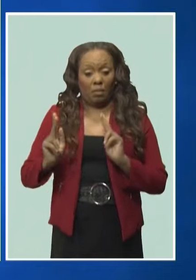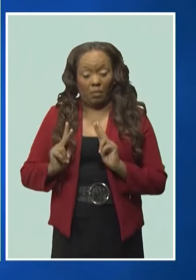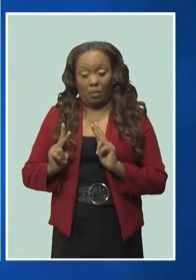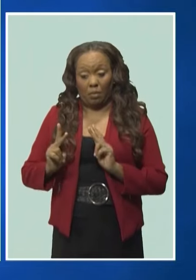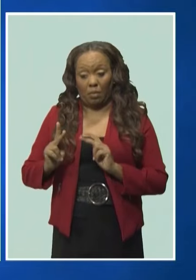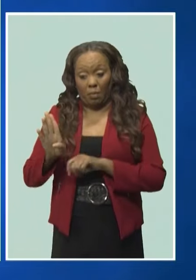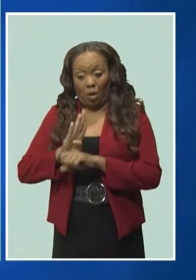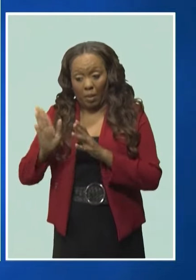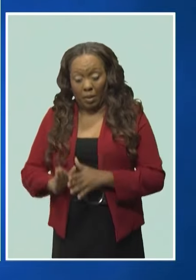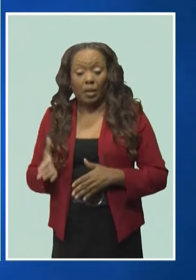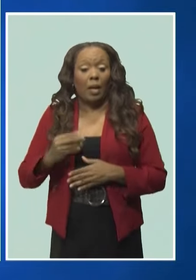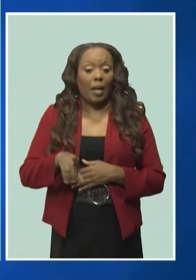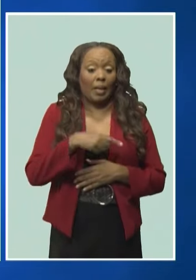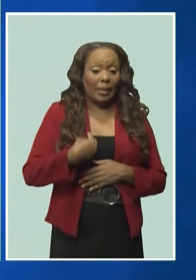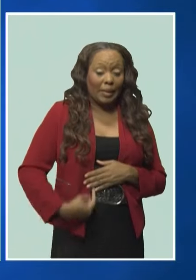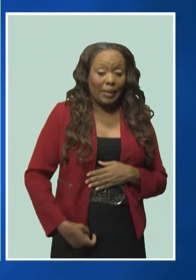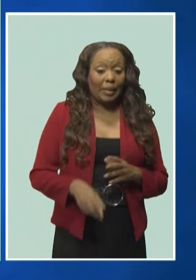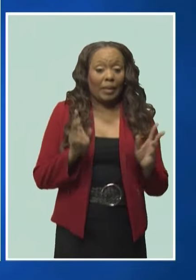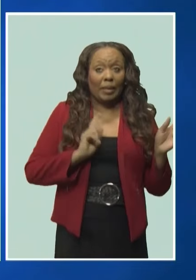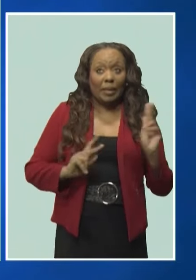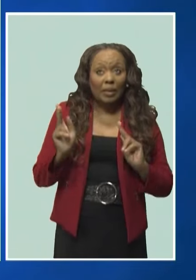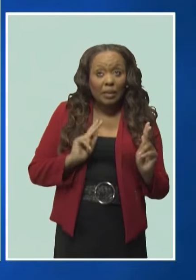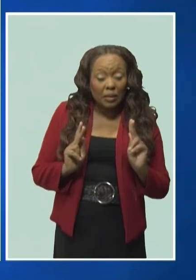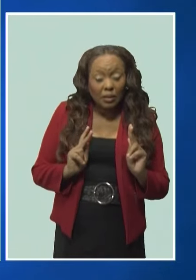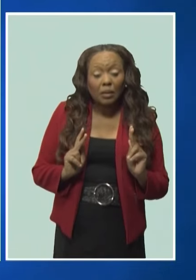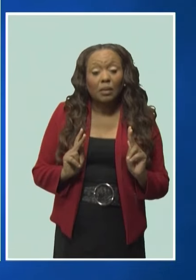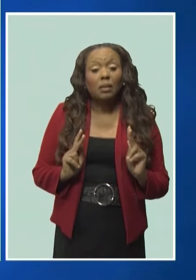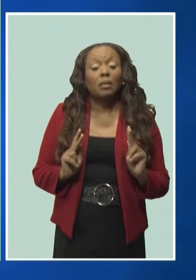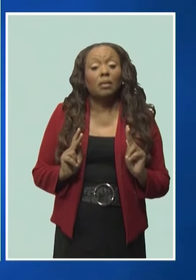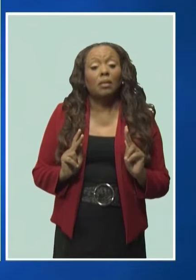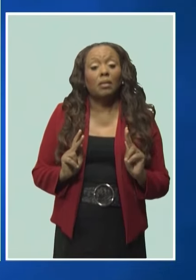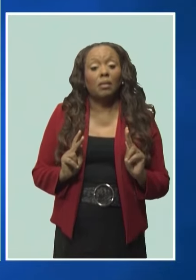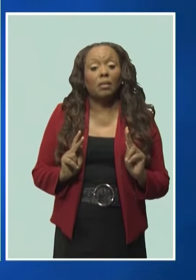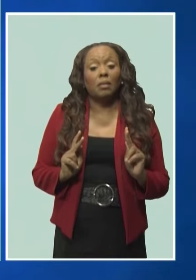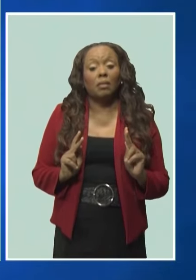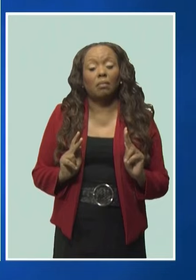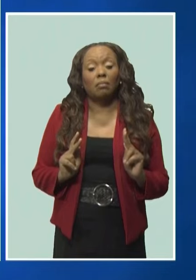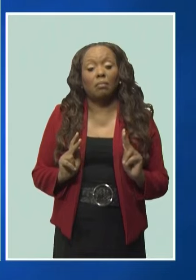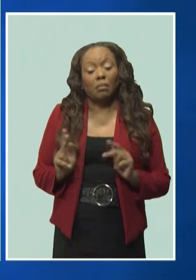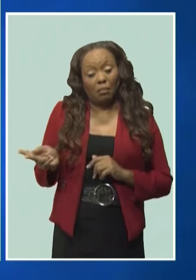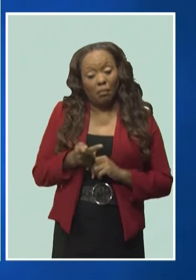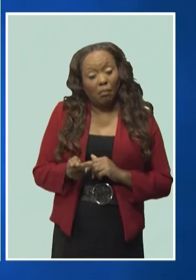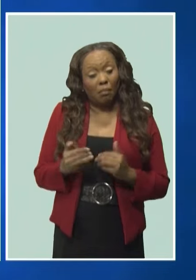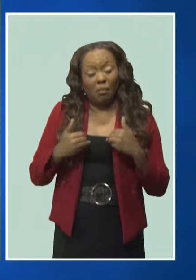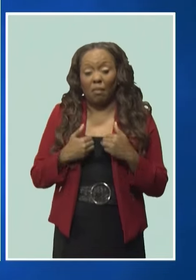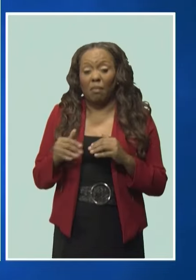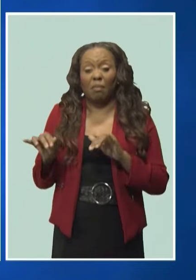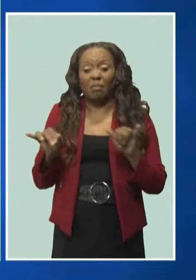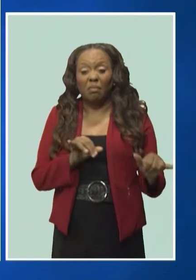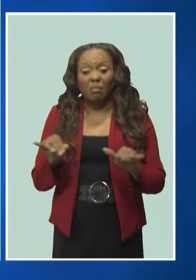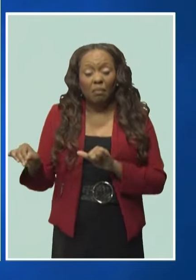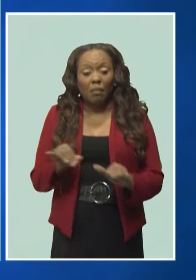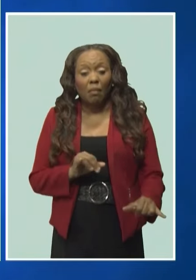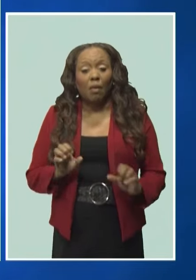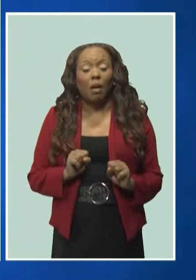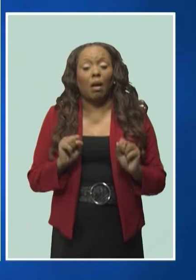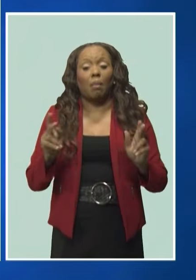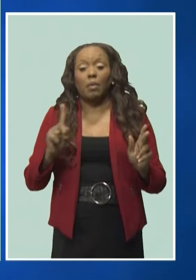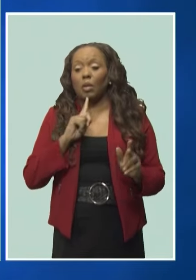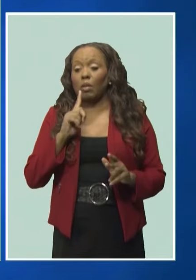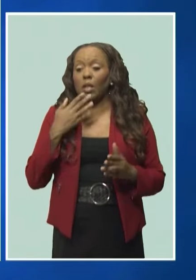people who the ambassadors have brought through the years have that opportunity for the people-to-people exchange.